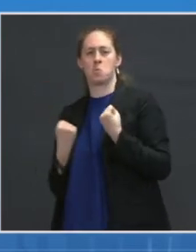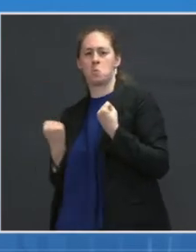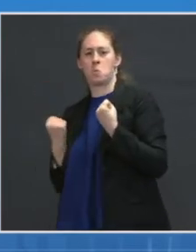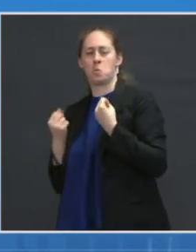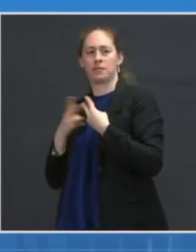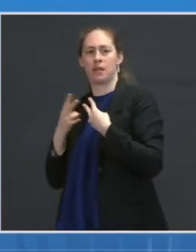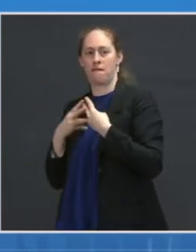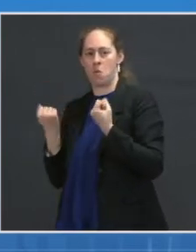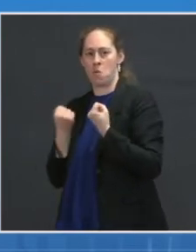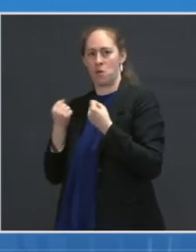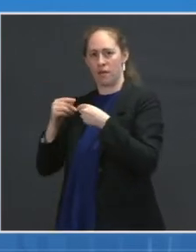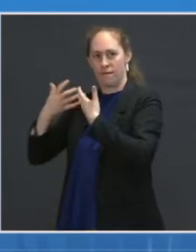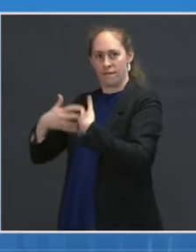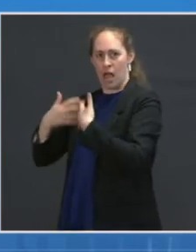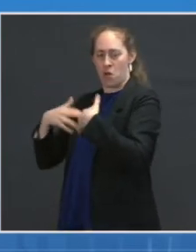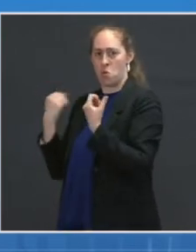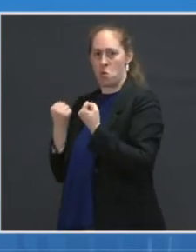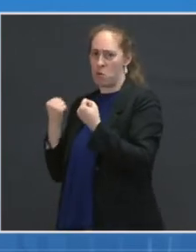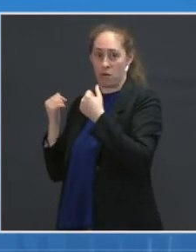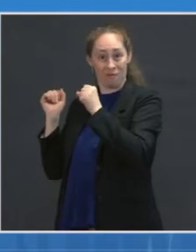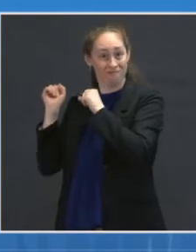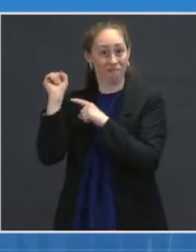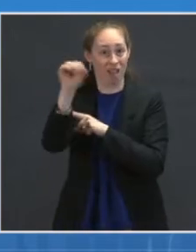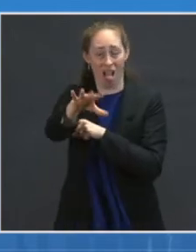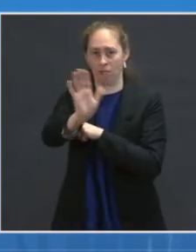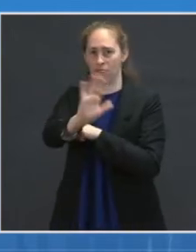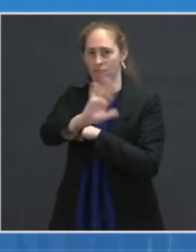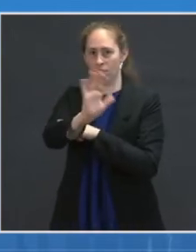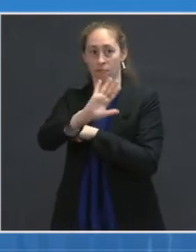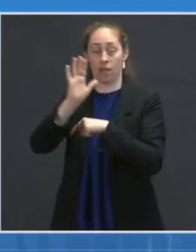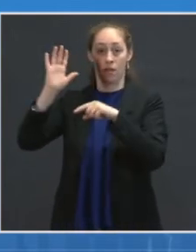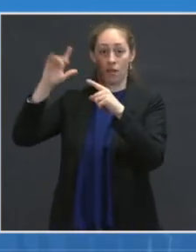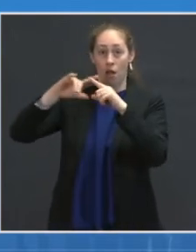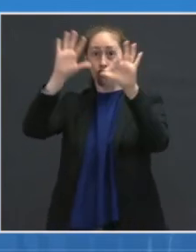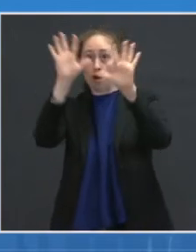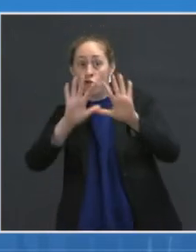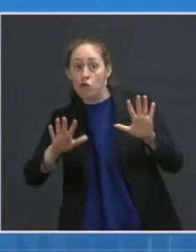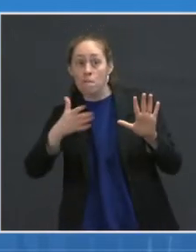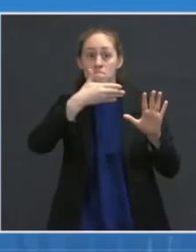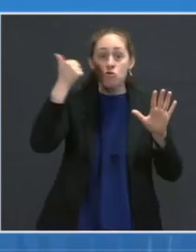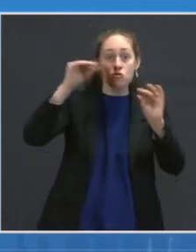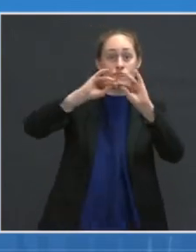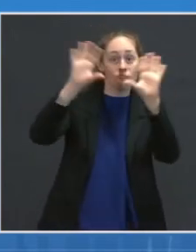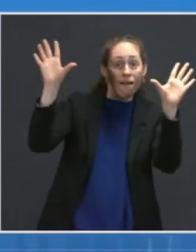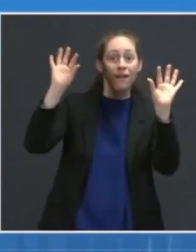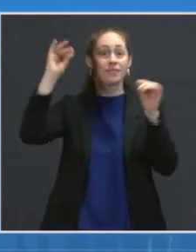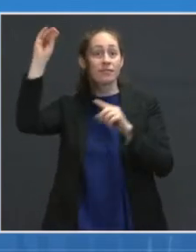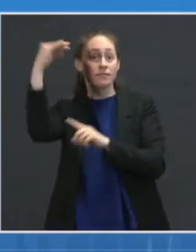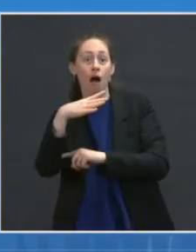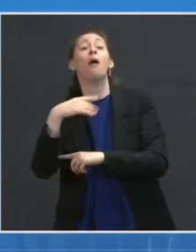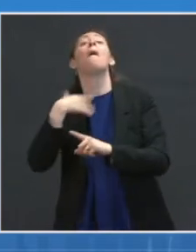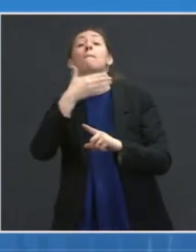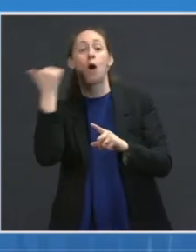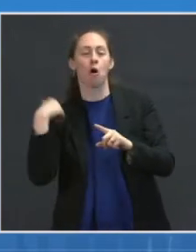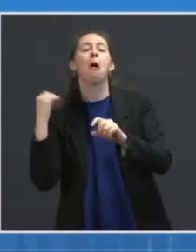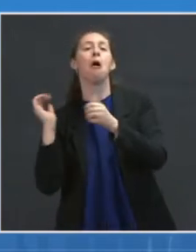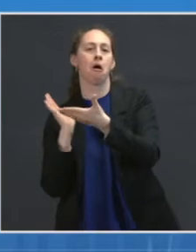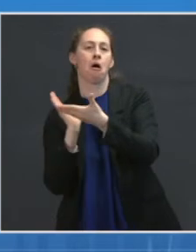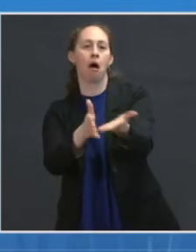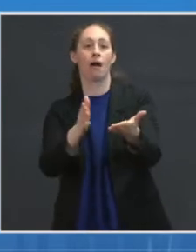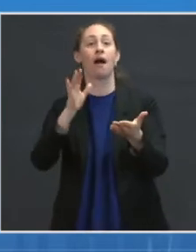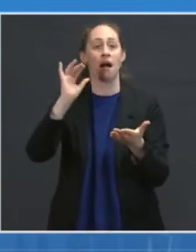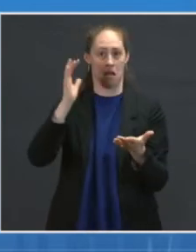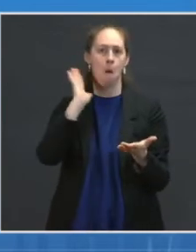ready to be shipped out as soon as the weather allows. Now, as weather conditions improve, we're already working to clear this